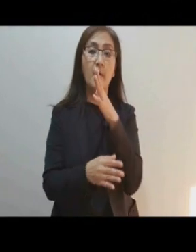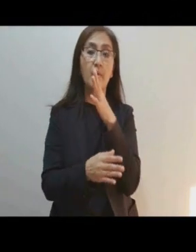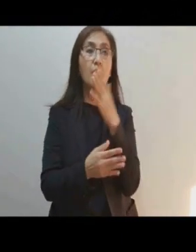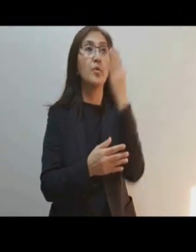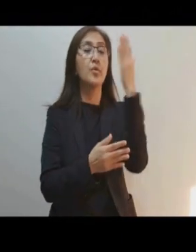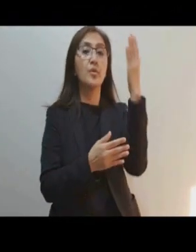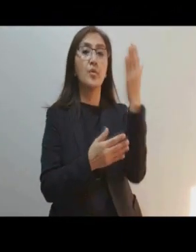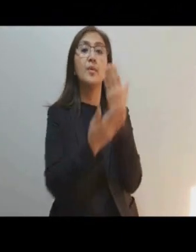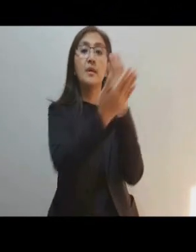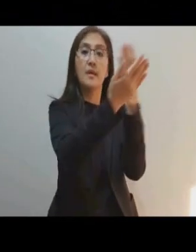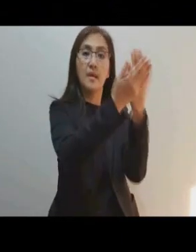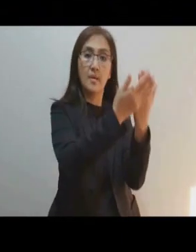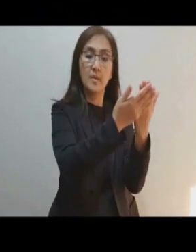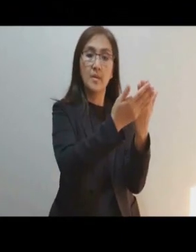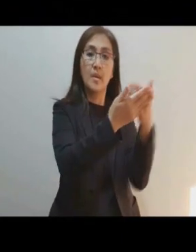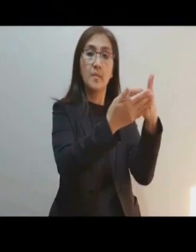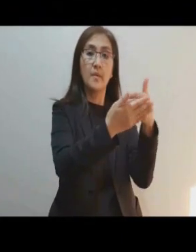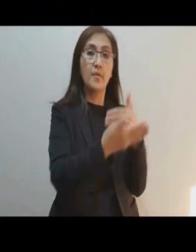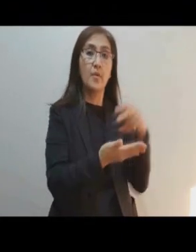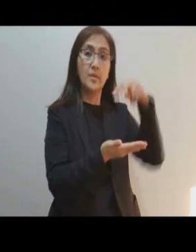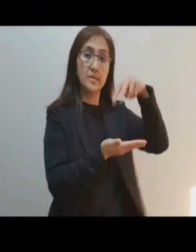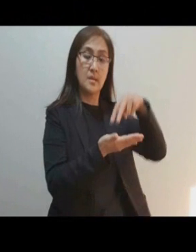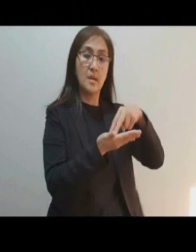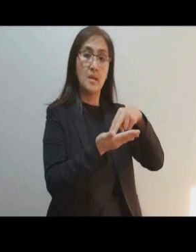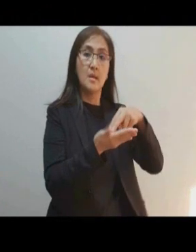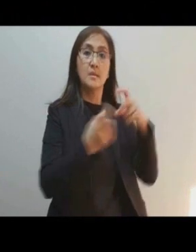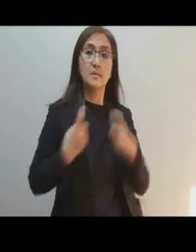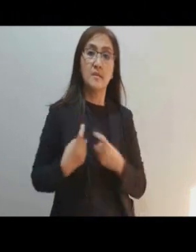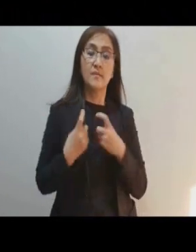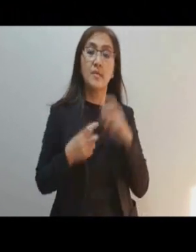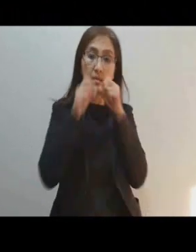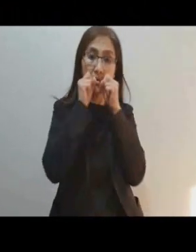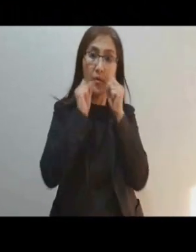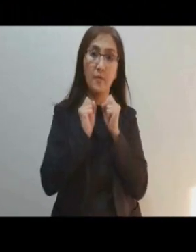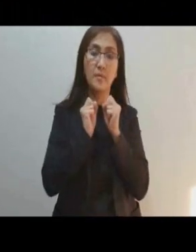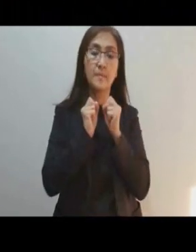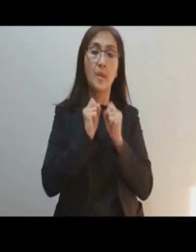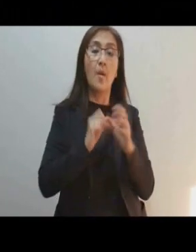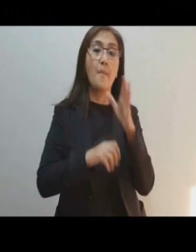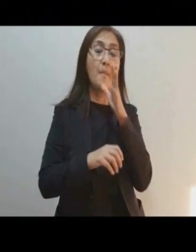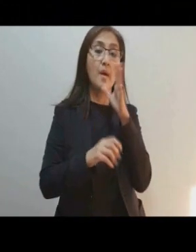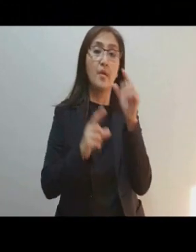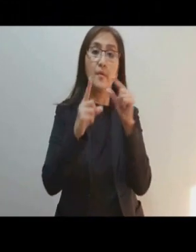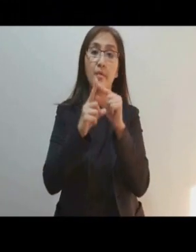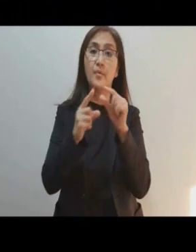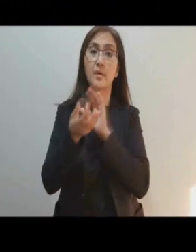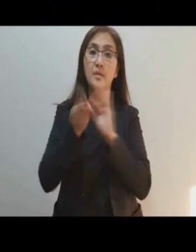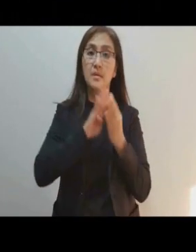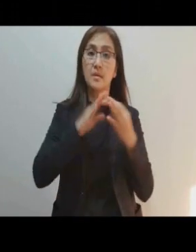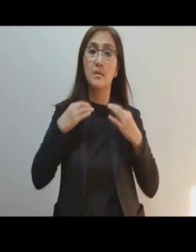To you we come Before you we stand, sinful and sorrowful O Mother of the Word